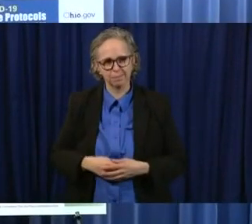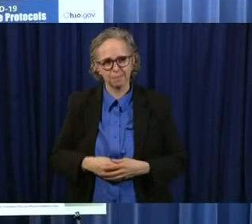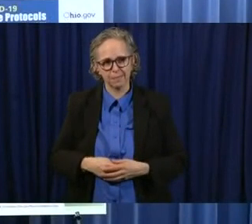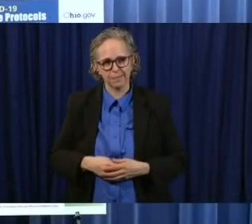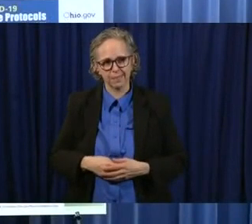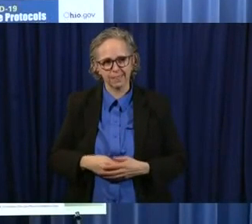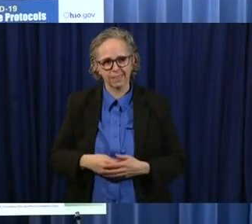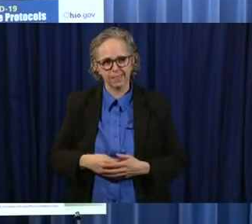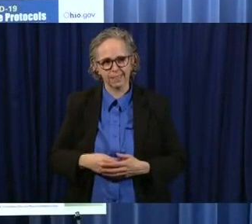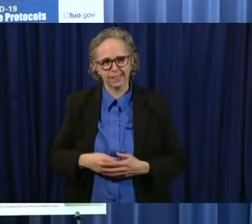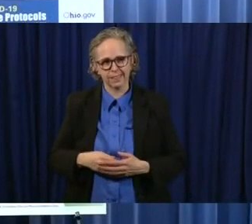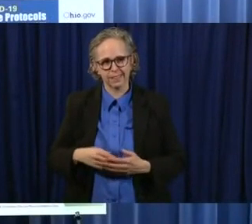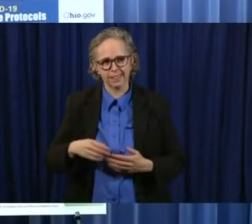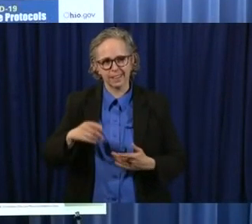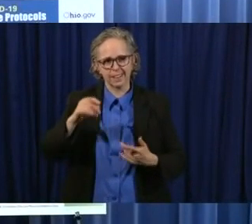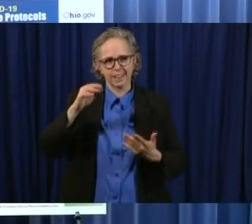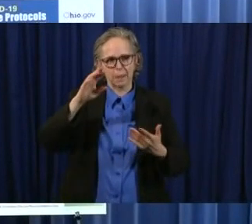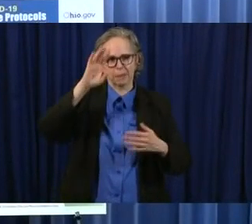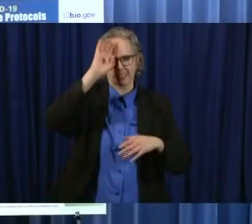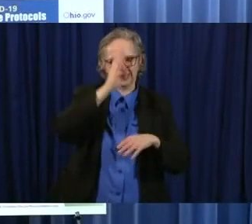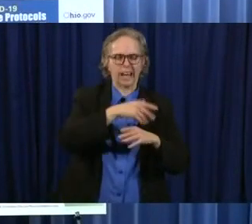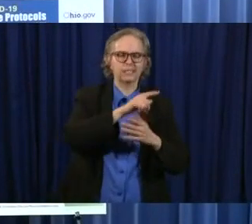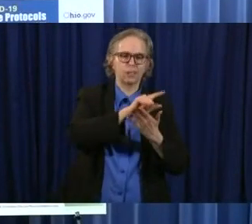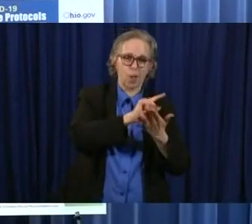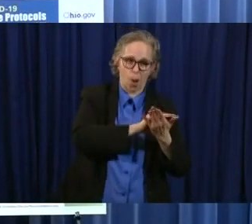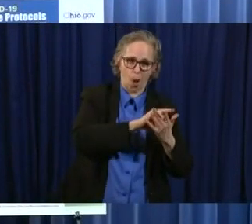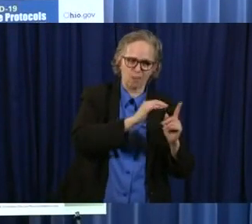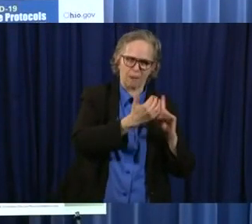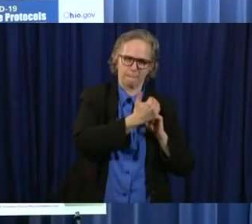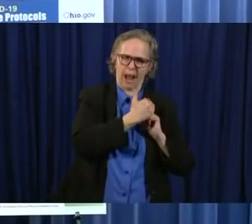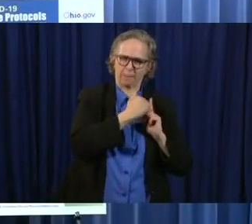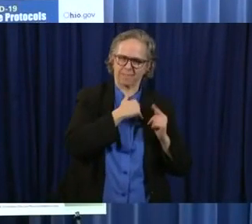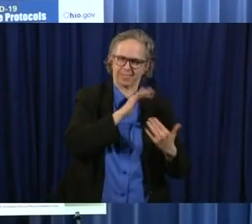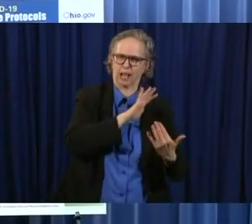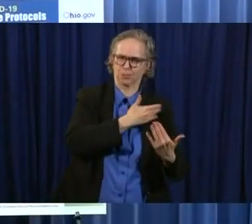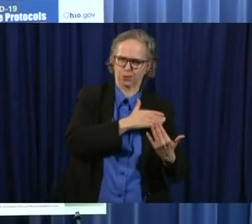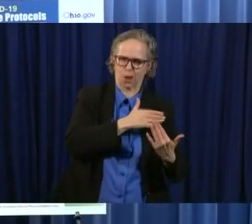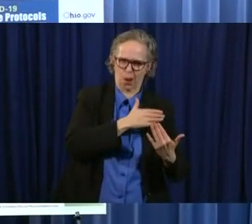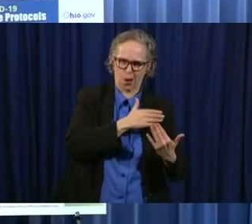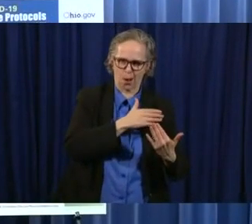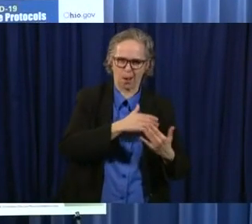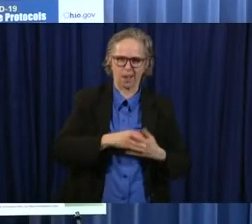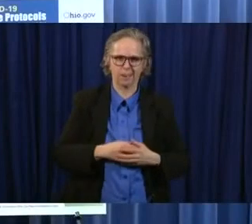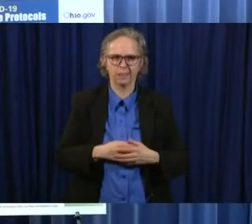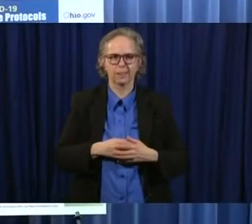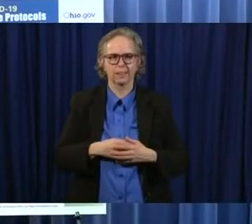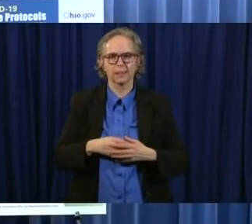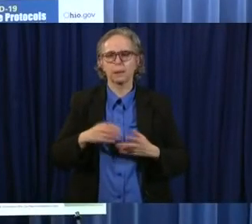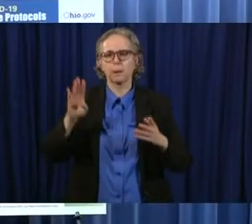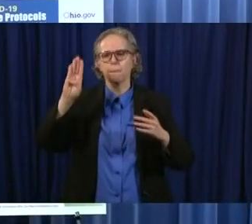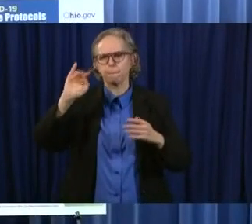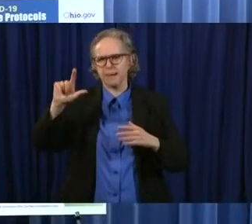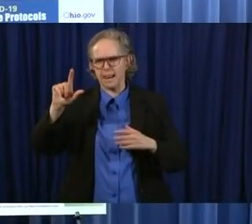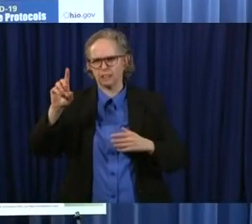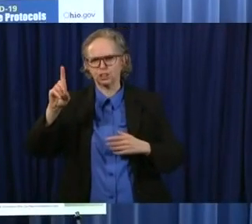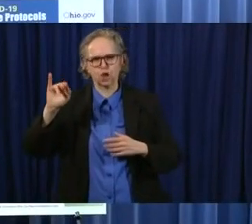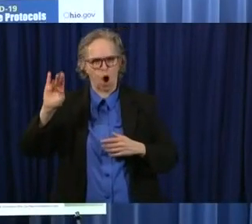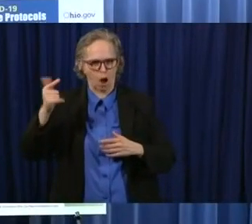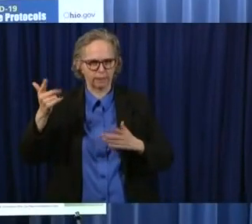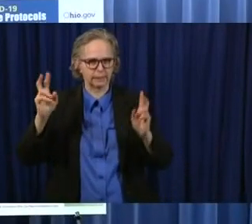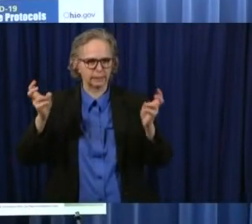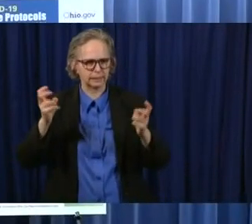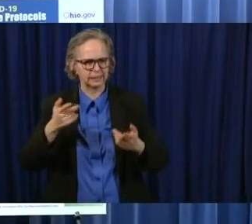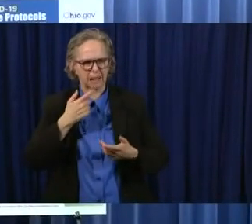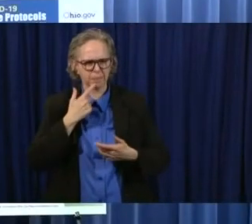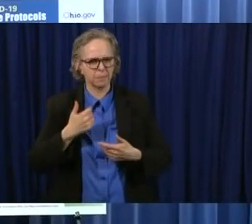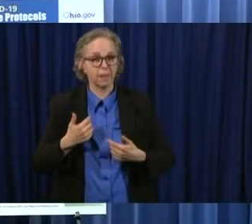bill darling uh reminded me of um this is what the song is um have i done any good